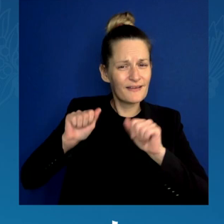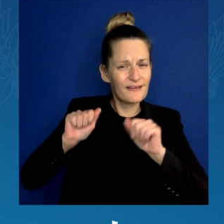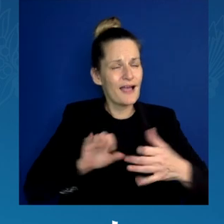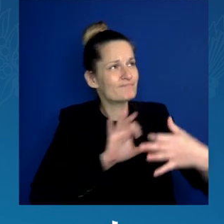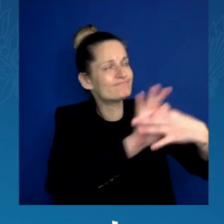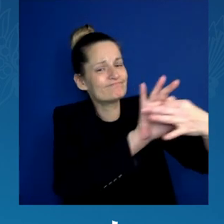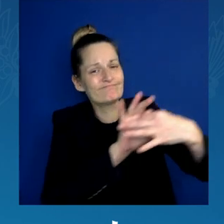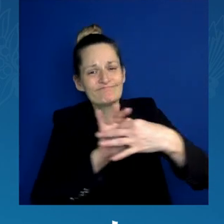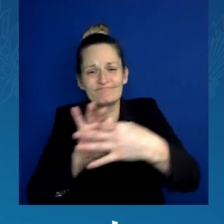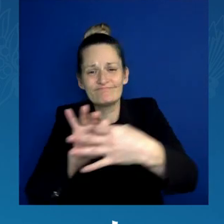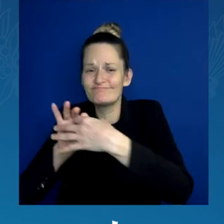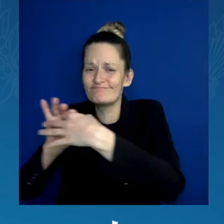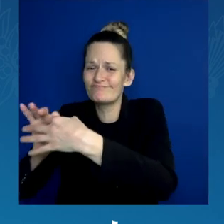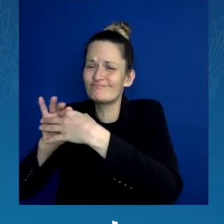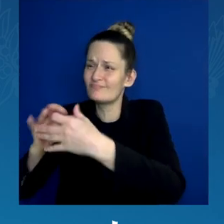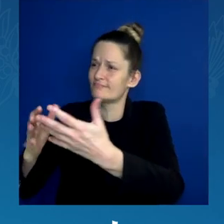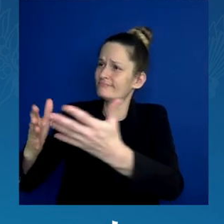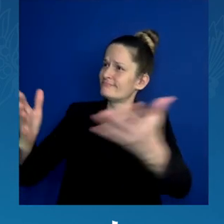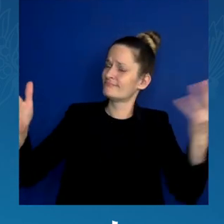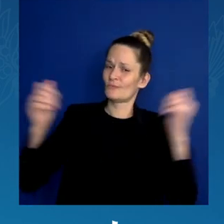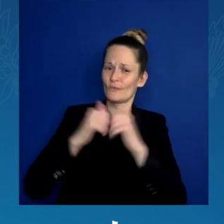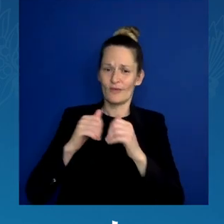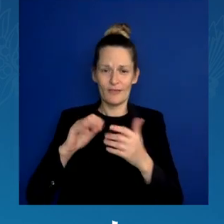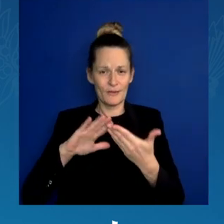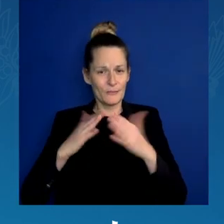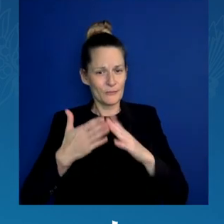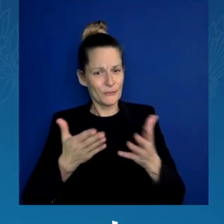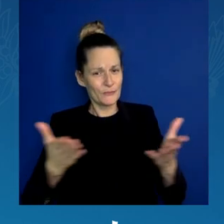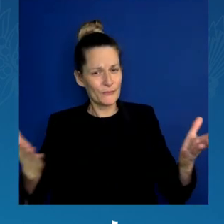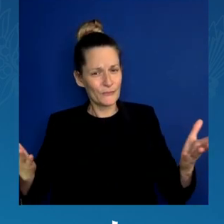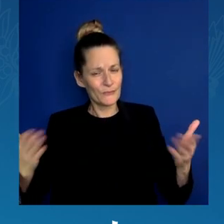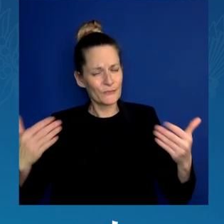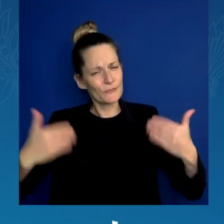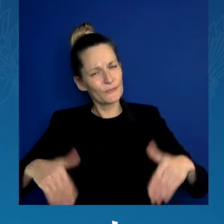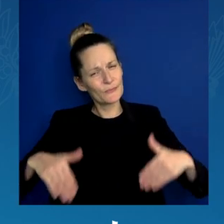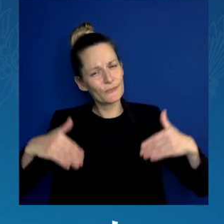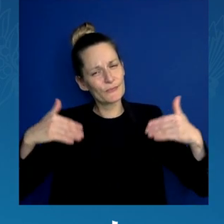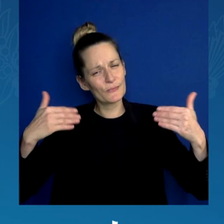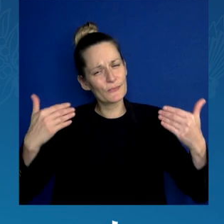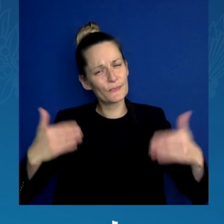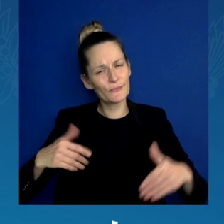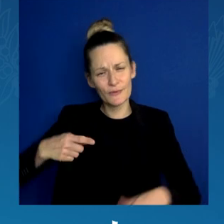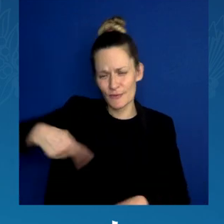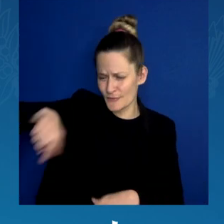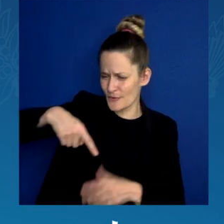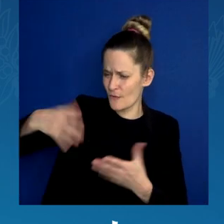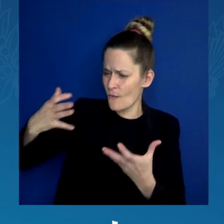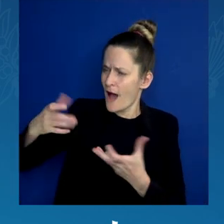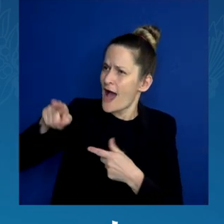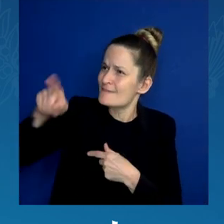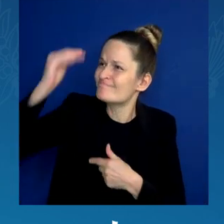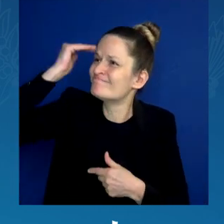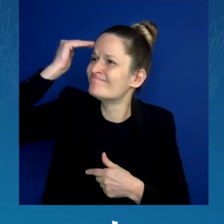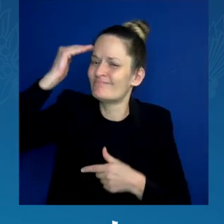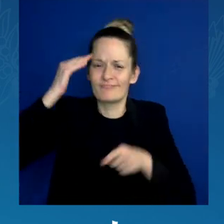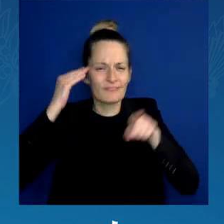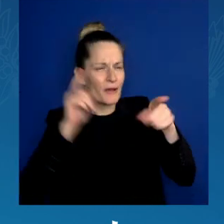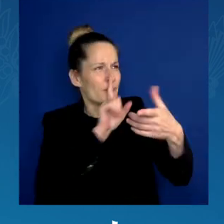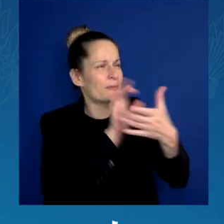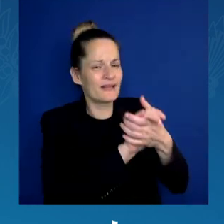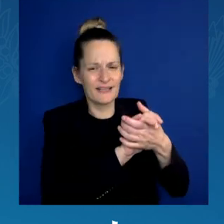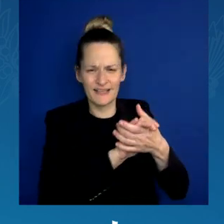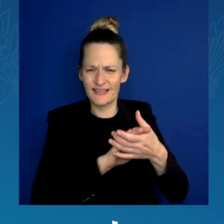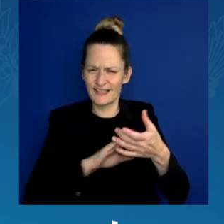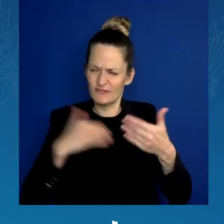and rightly wanted to know and believe you were not alone. And in this whole period of